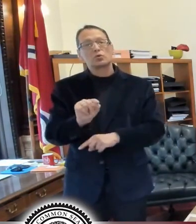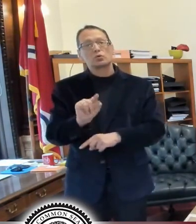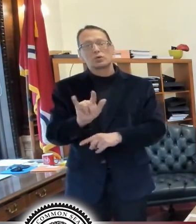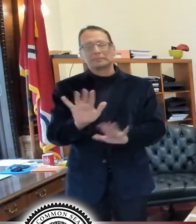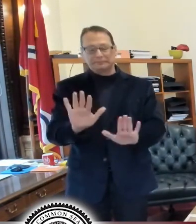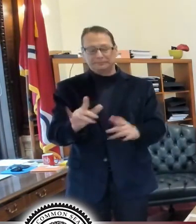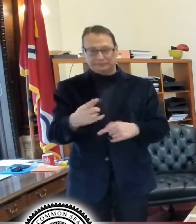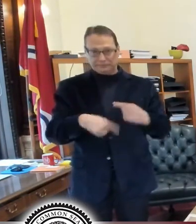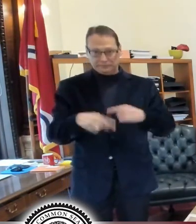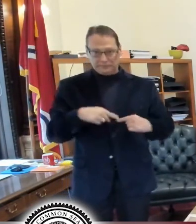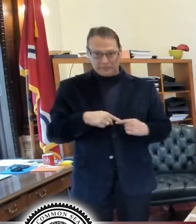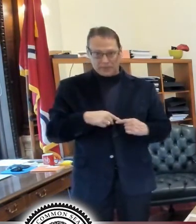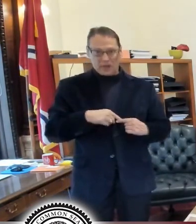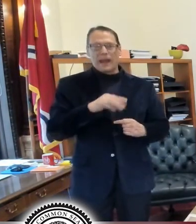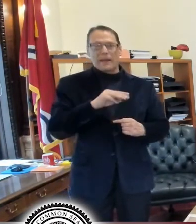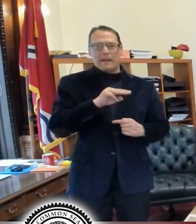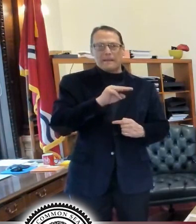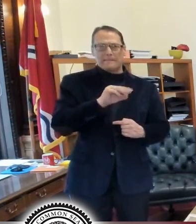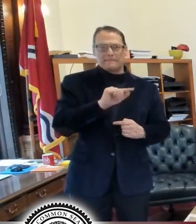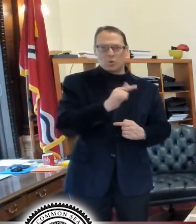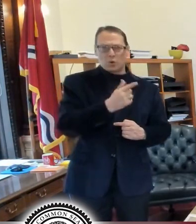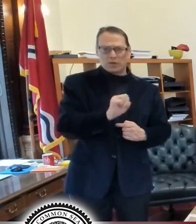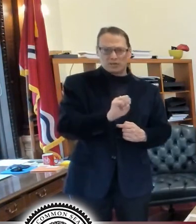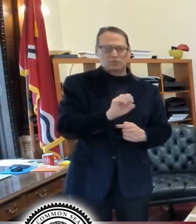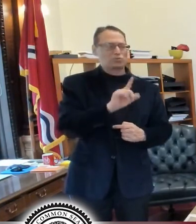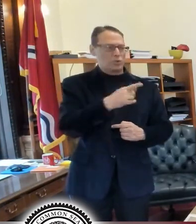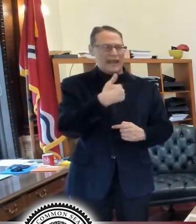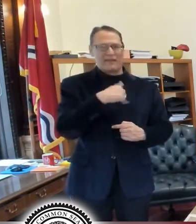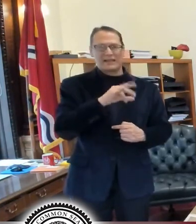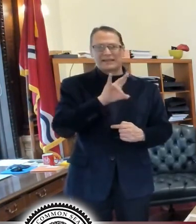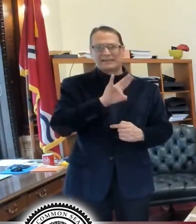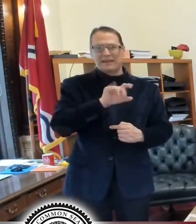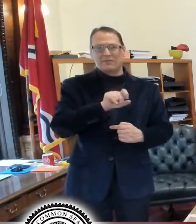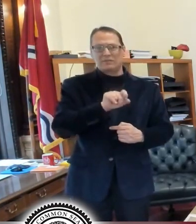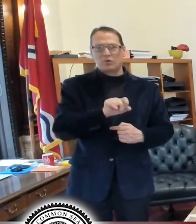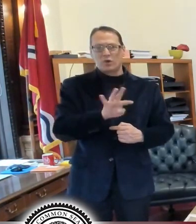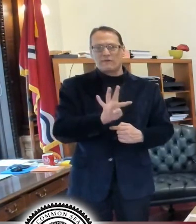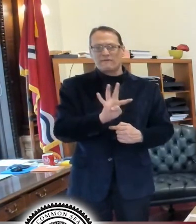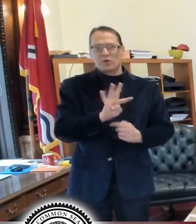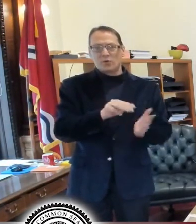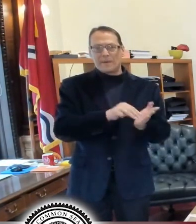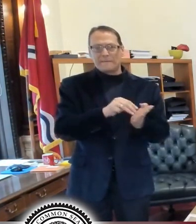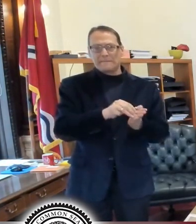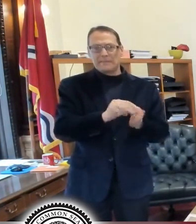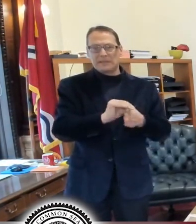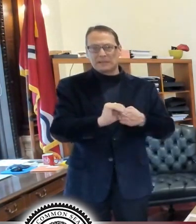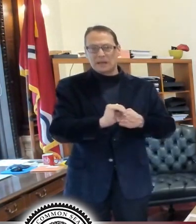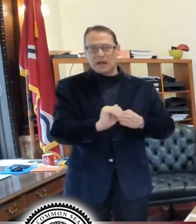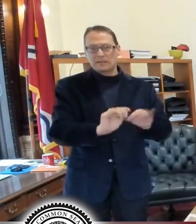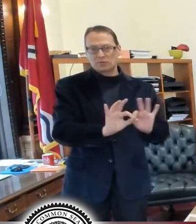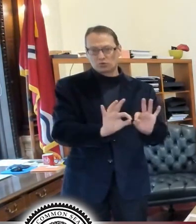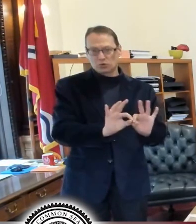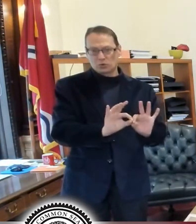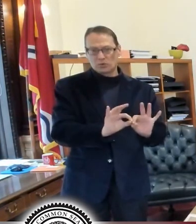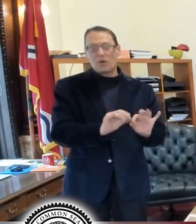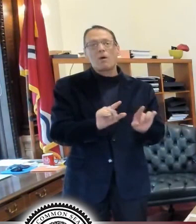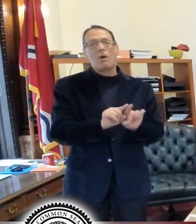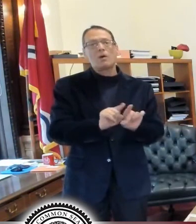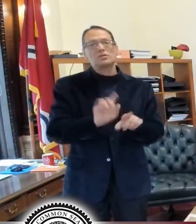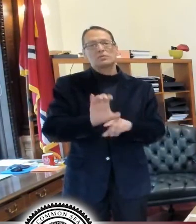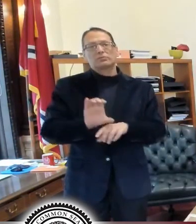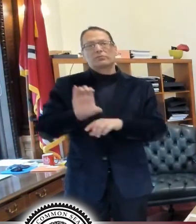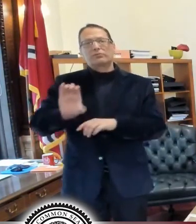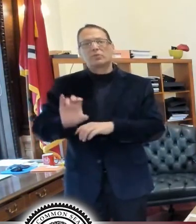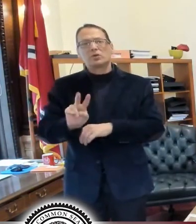me back up and say the mortgage and rental assistance, we've allocated $7.4 million, I believe is the number, and we just allocated another